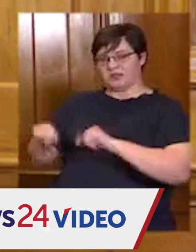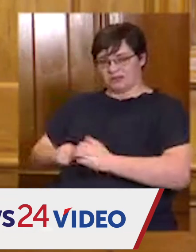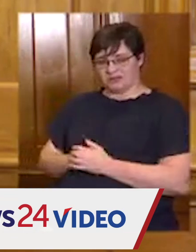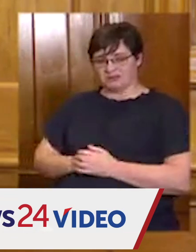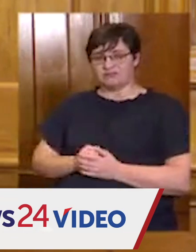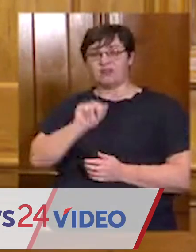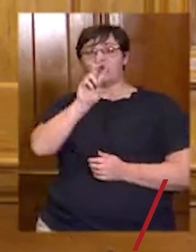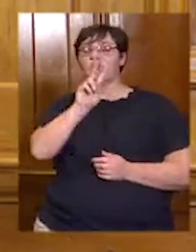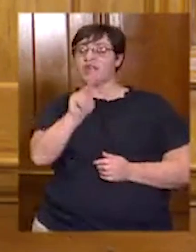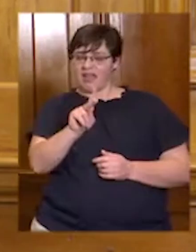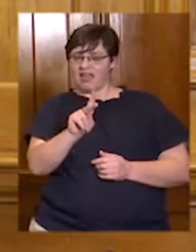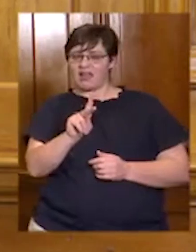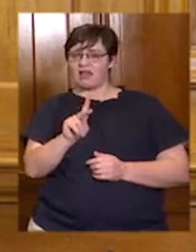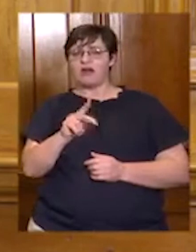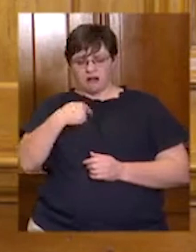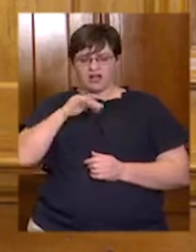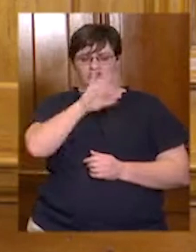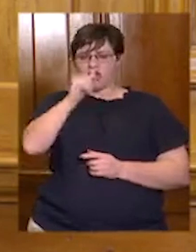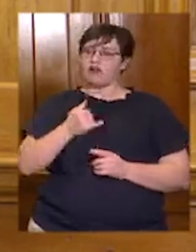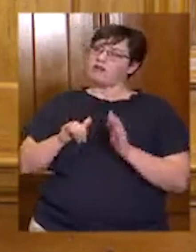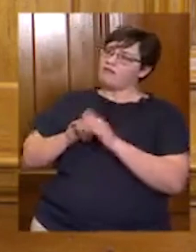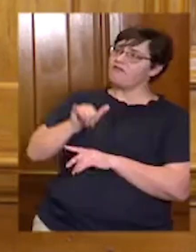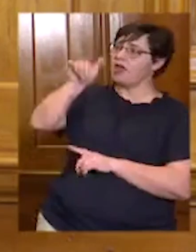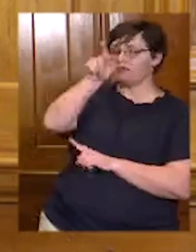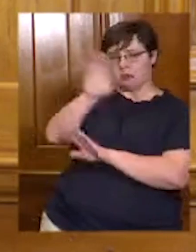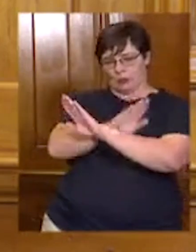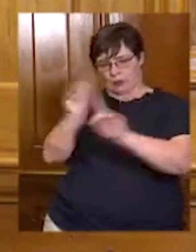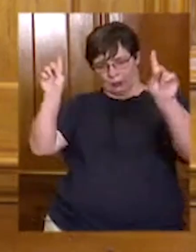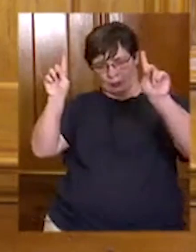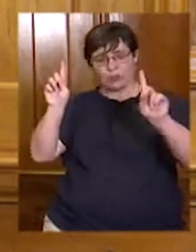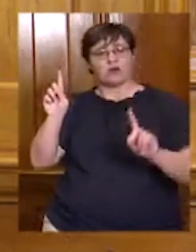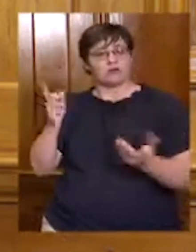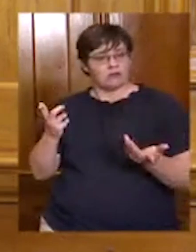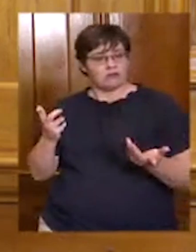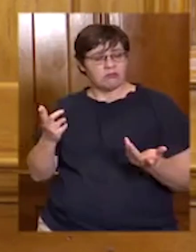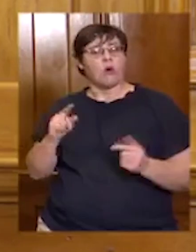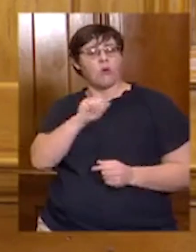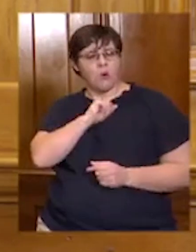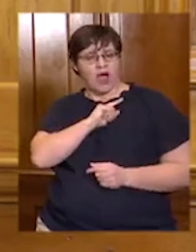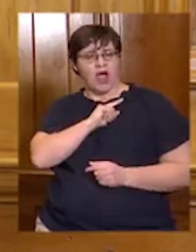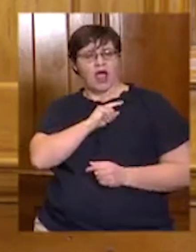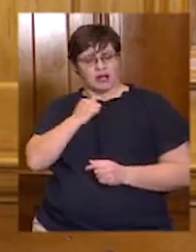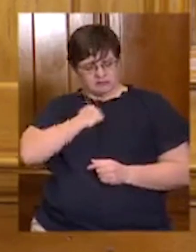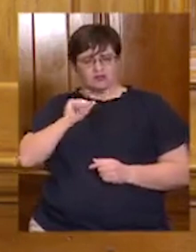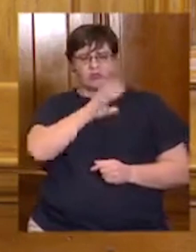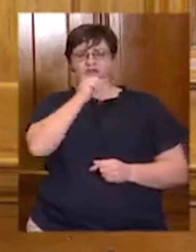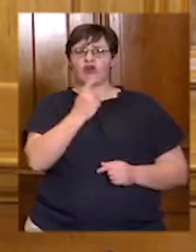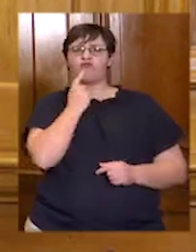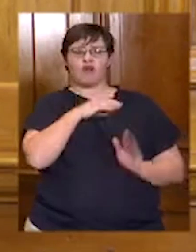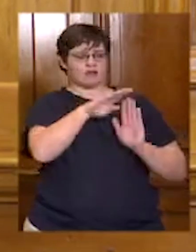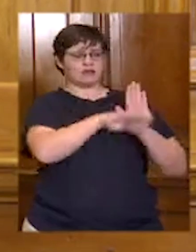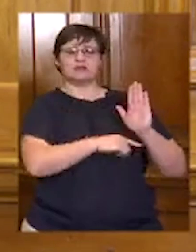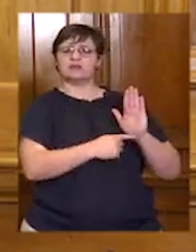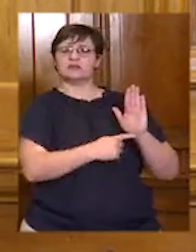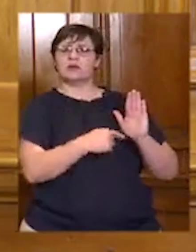Kingdom imposed a travel ban on South Africans by red-listing our country, in other words,